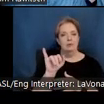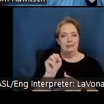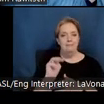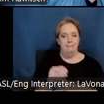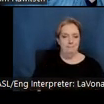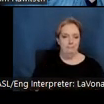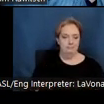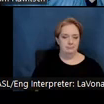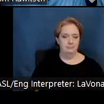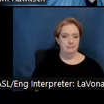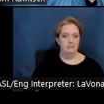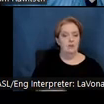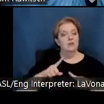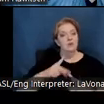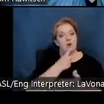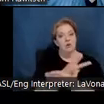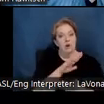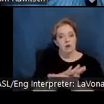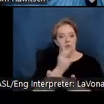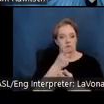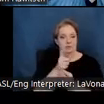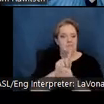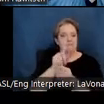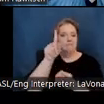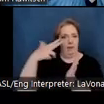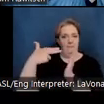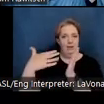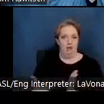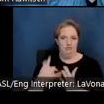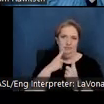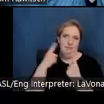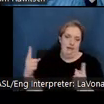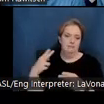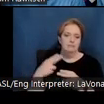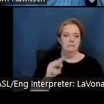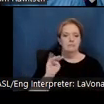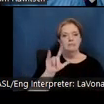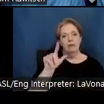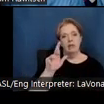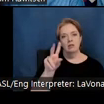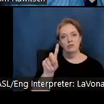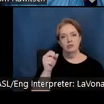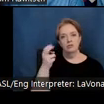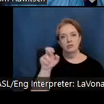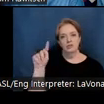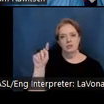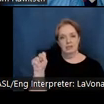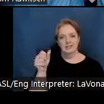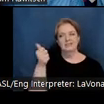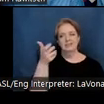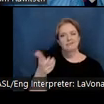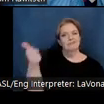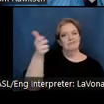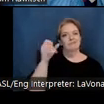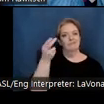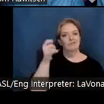In graduate school, she met a well-known American painter named Millard Sheets, who was chair of the art department at